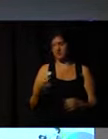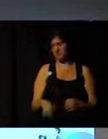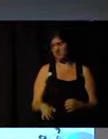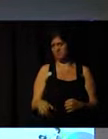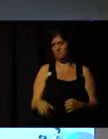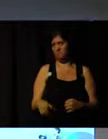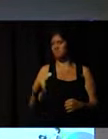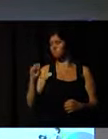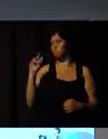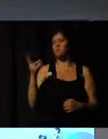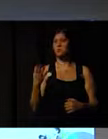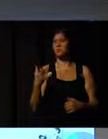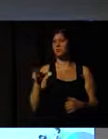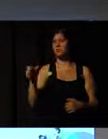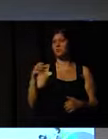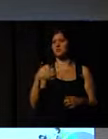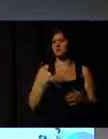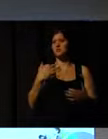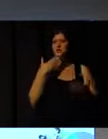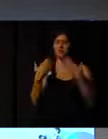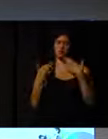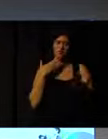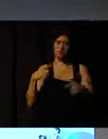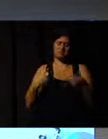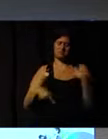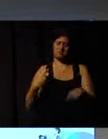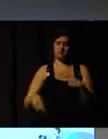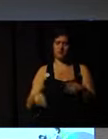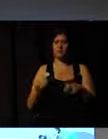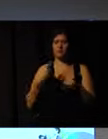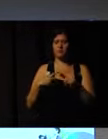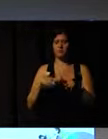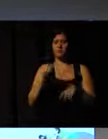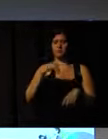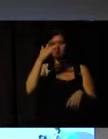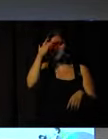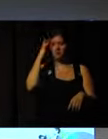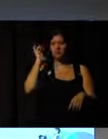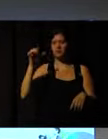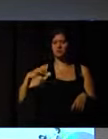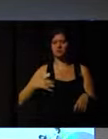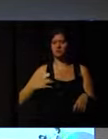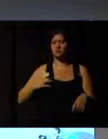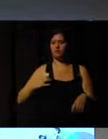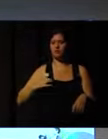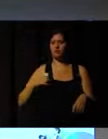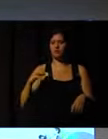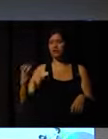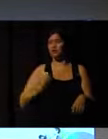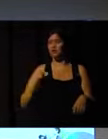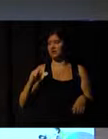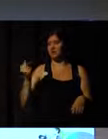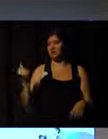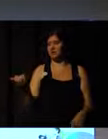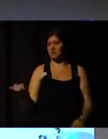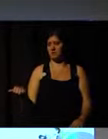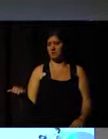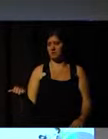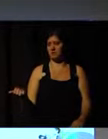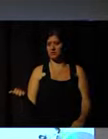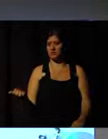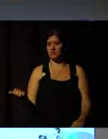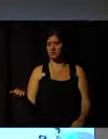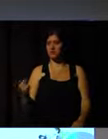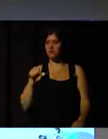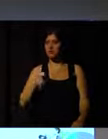that debate about, oh, you know, why are these people volunteering and not getting paid. It just wasn't, it wasn't